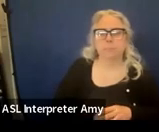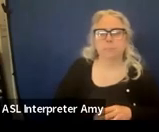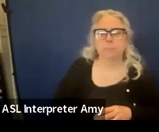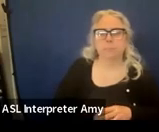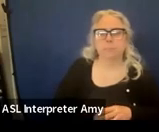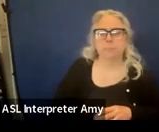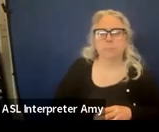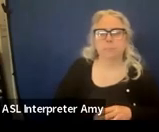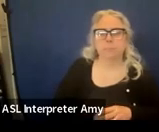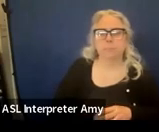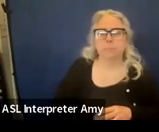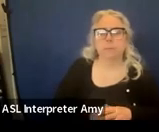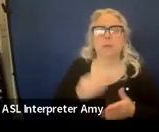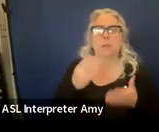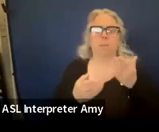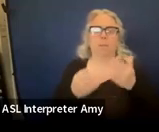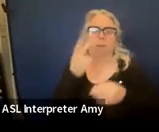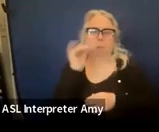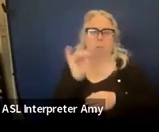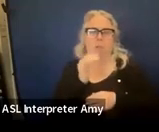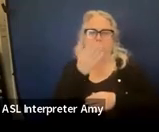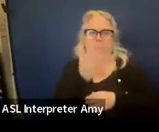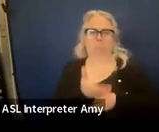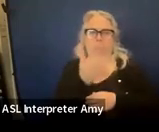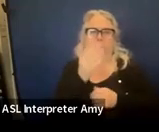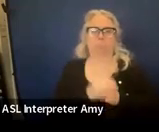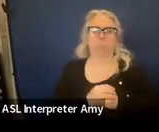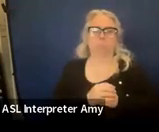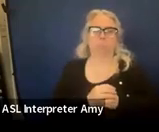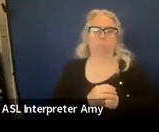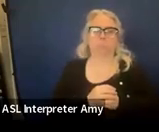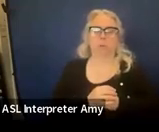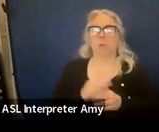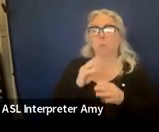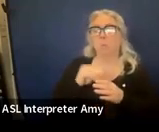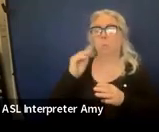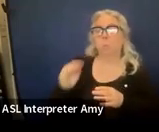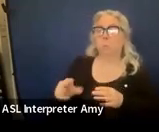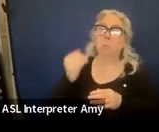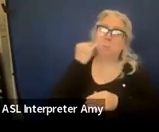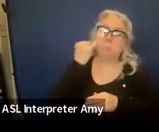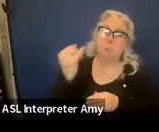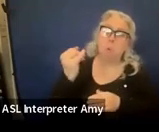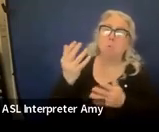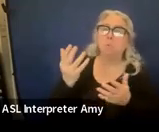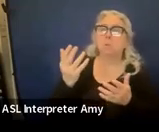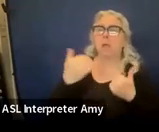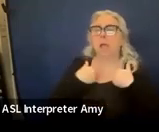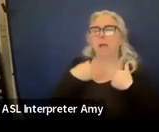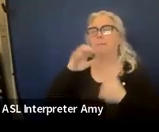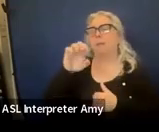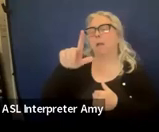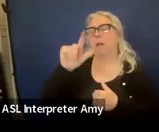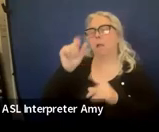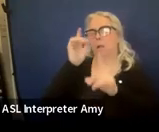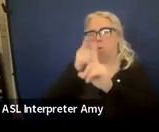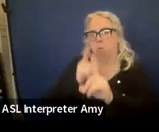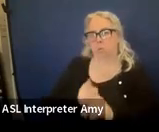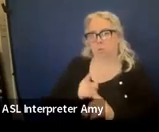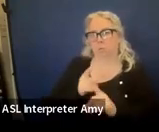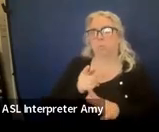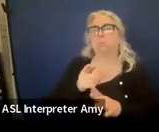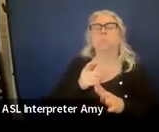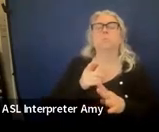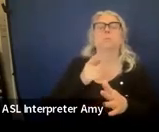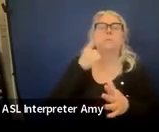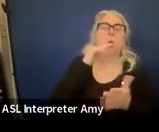There it is. So it might look something like this. So if you have a student that has some ELA goals under academic, but